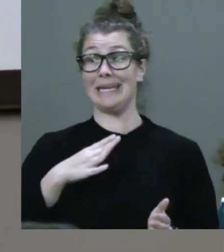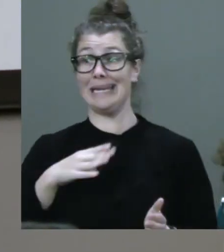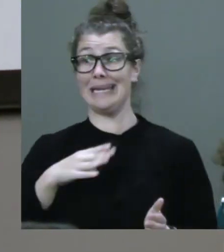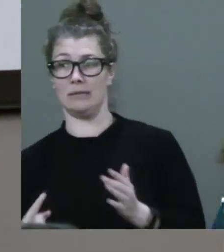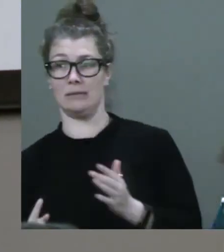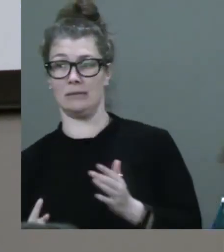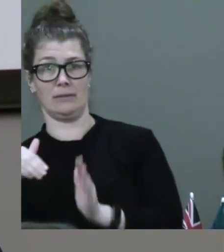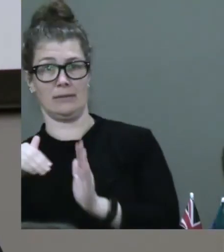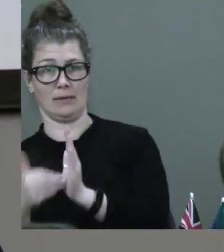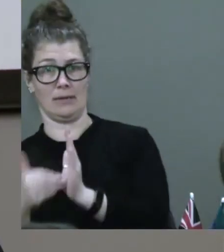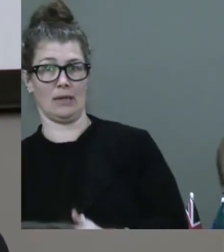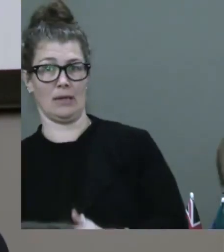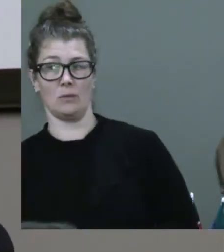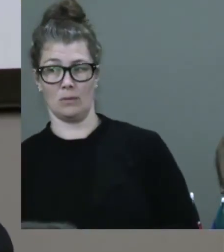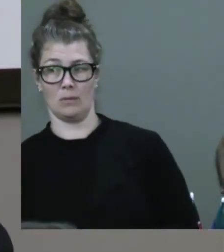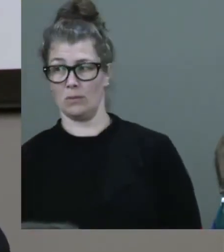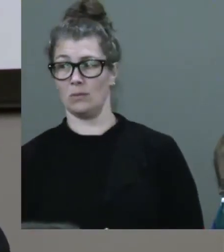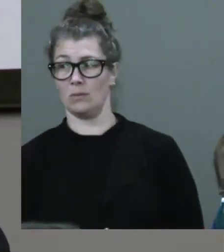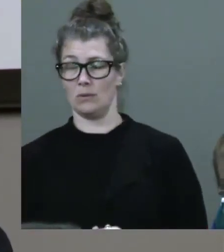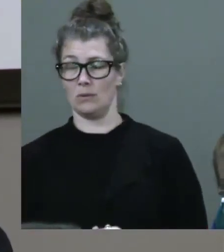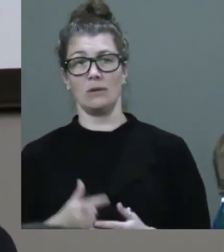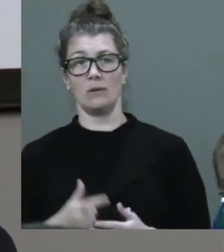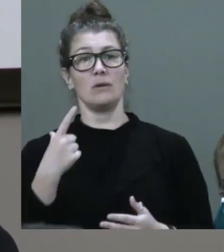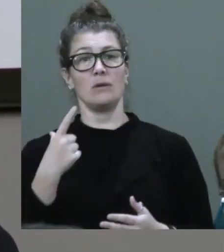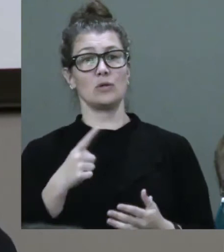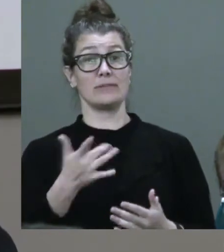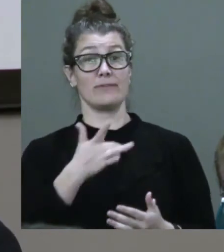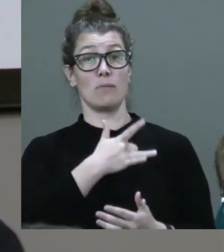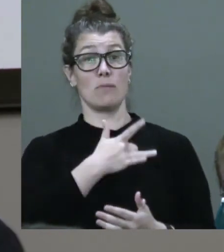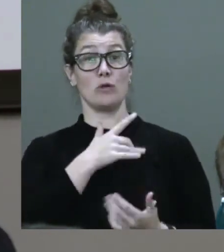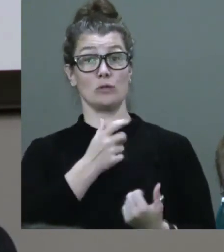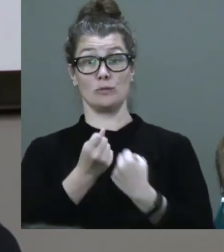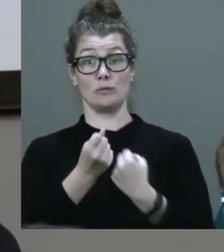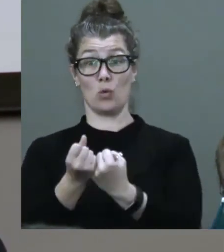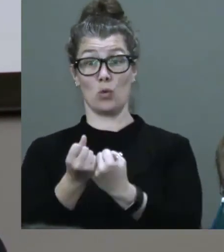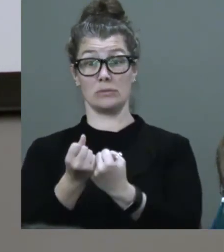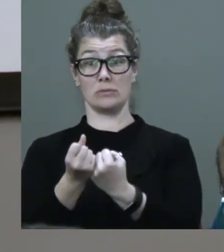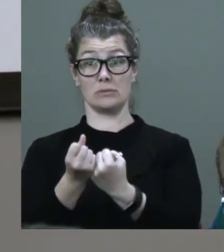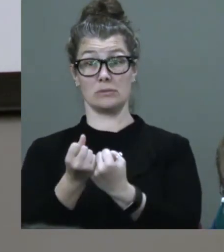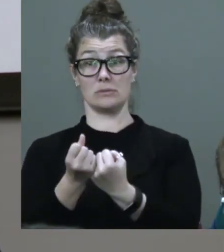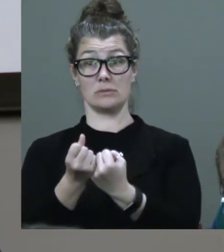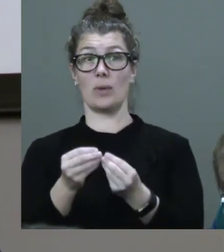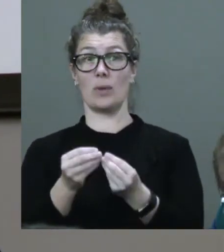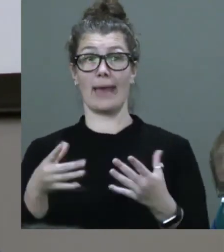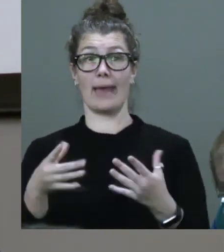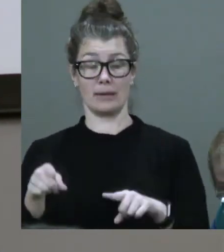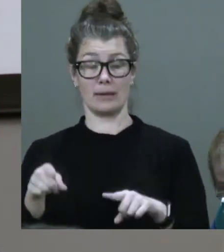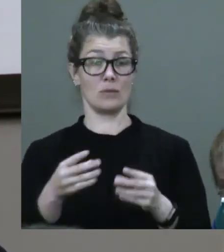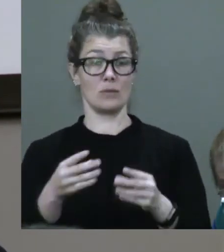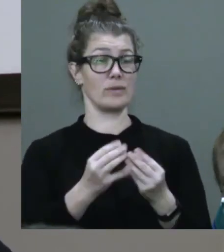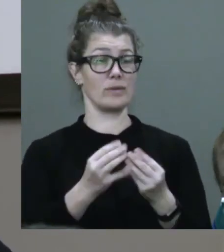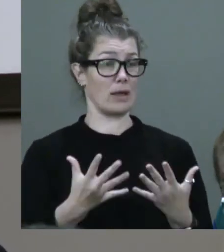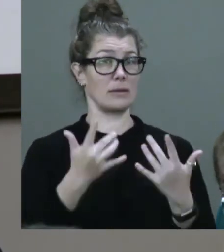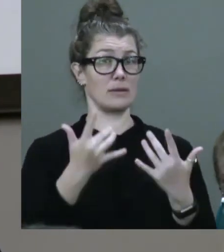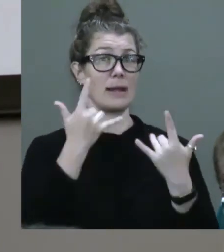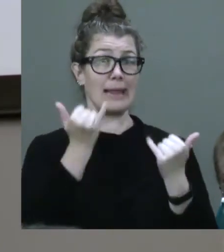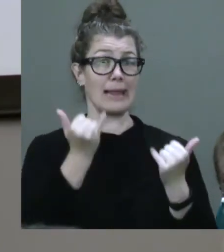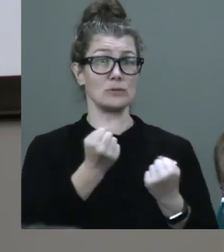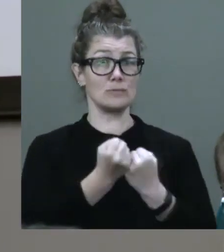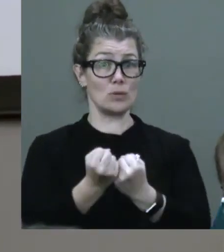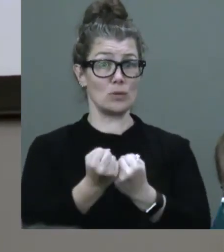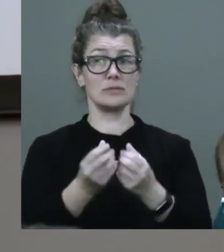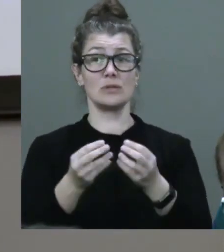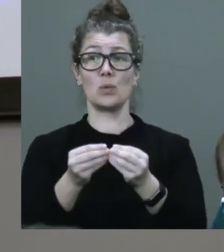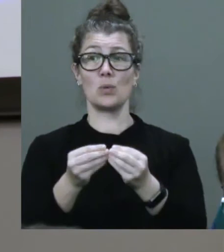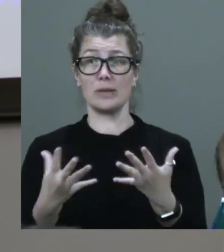because unless the emotional supports are in place, unless the legal supports are in place, unless the conflict interest